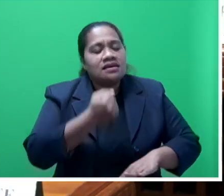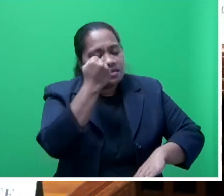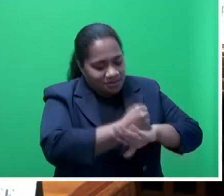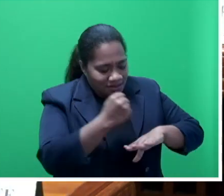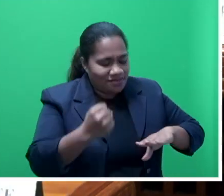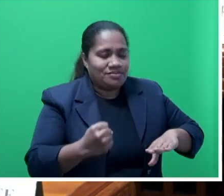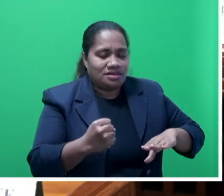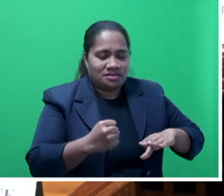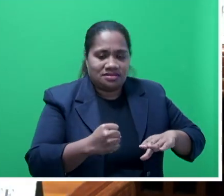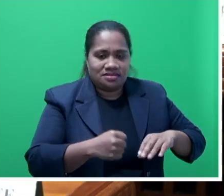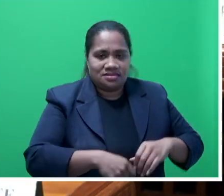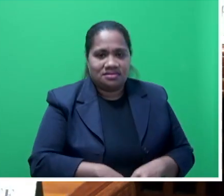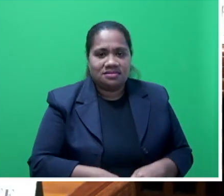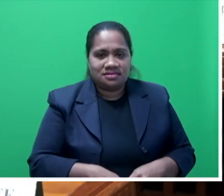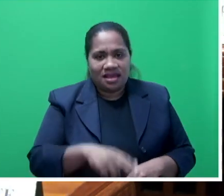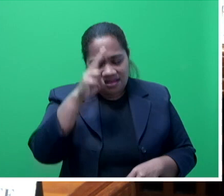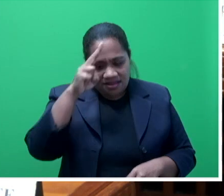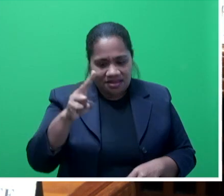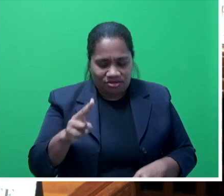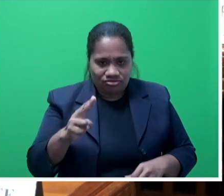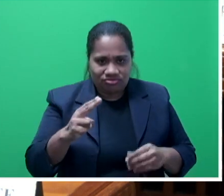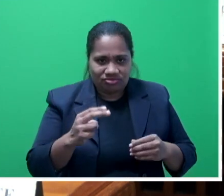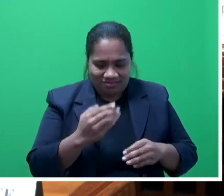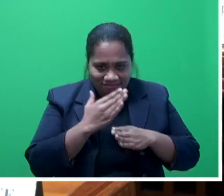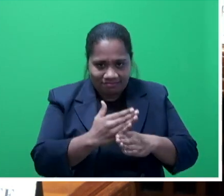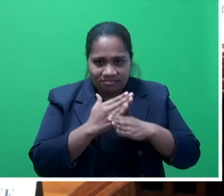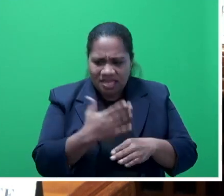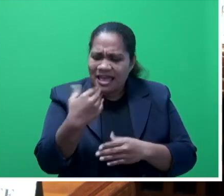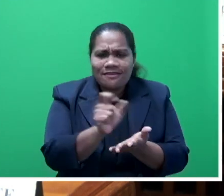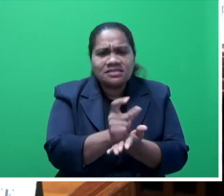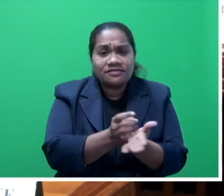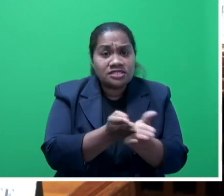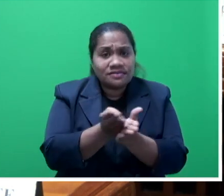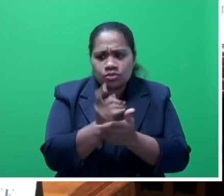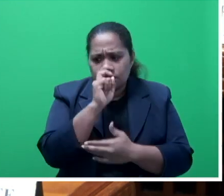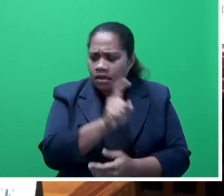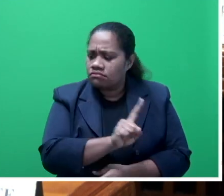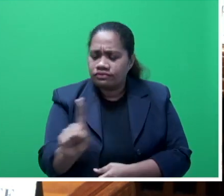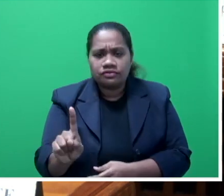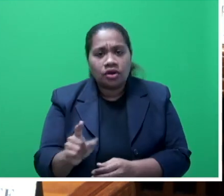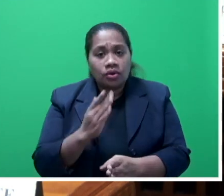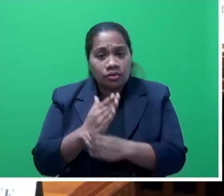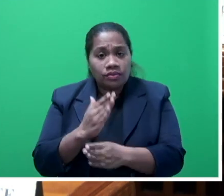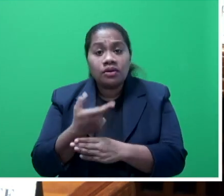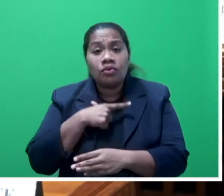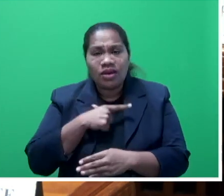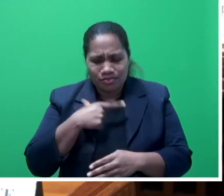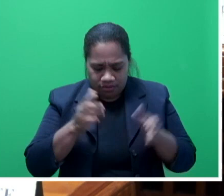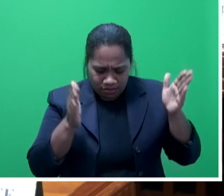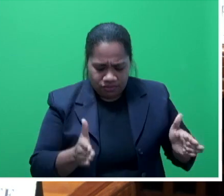approach. And there are civil servants who cannot travel to work because of containment